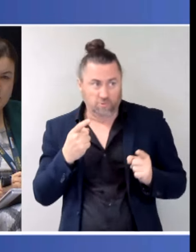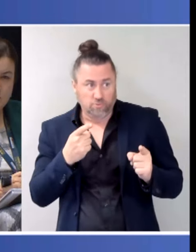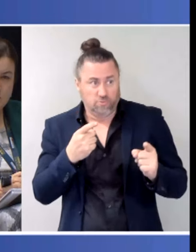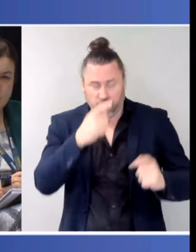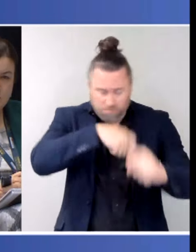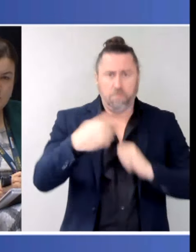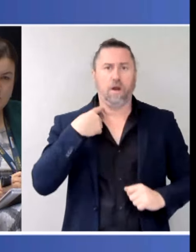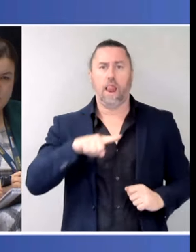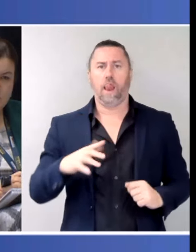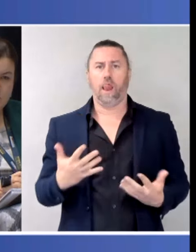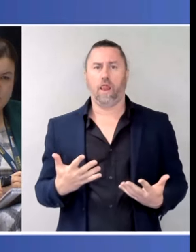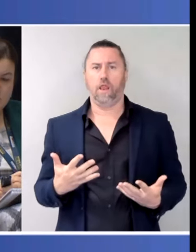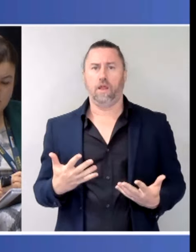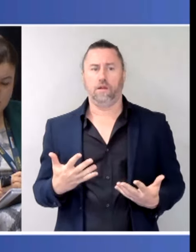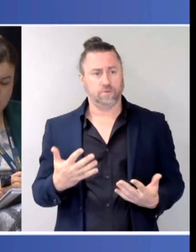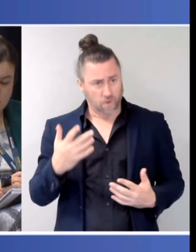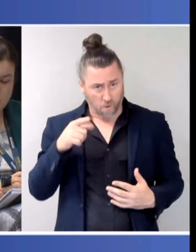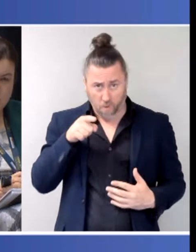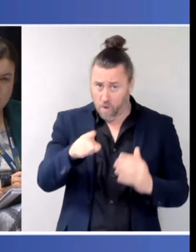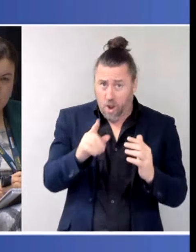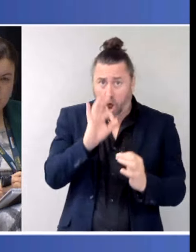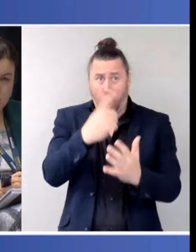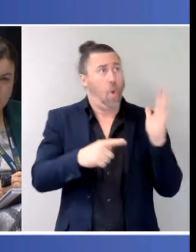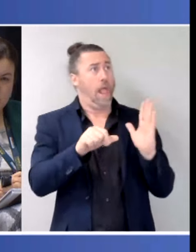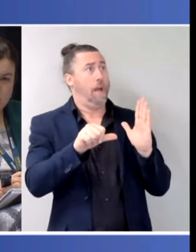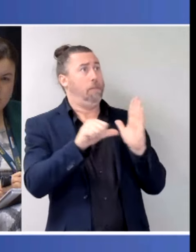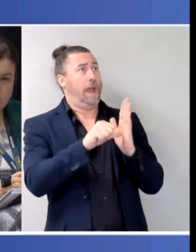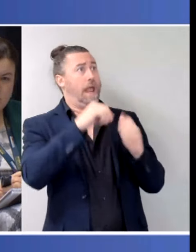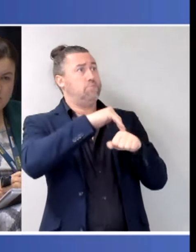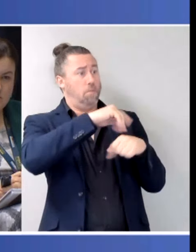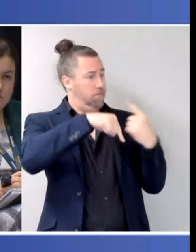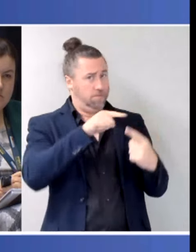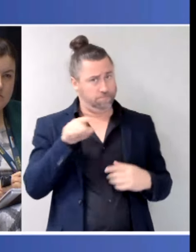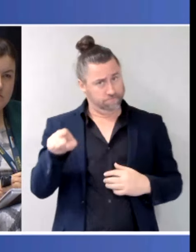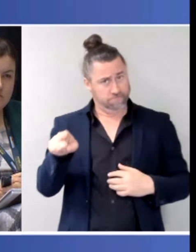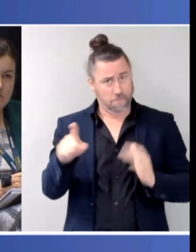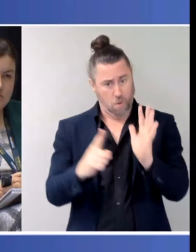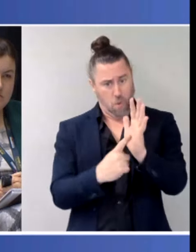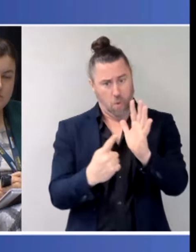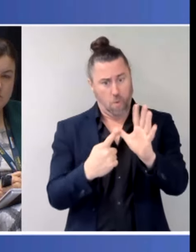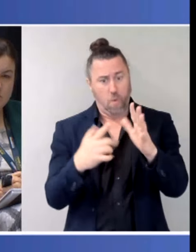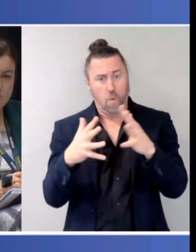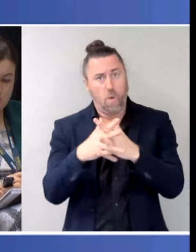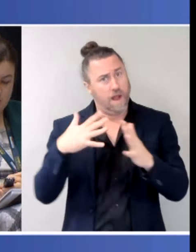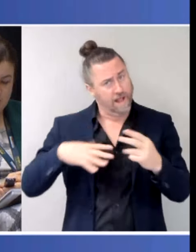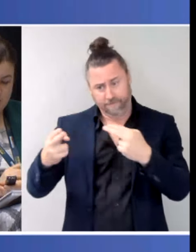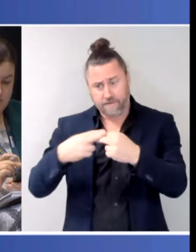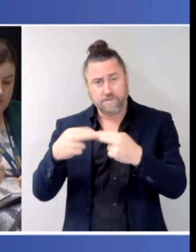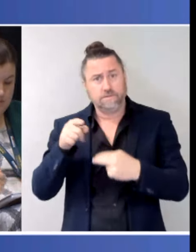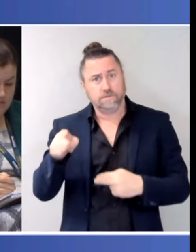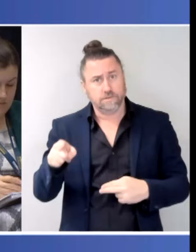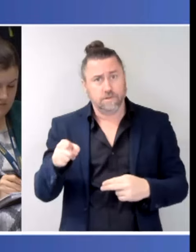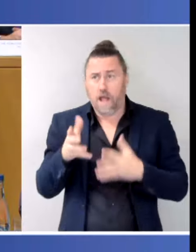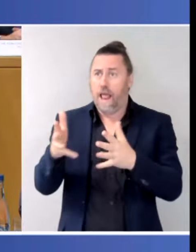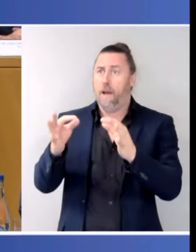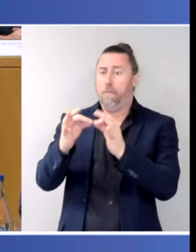on any agreement on anything to do on bail laws? And would any Premier like to comment on what could be done about bail laws? Well, I'd